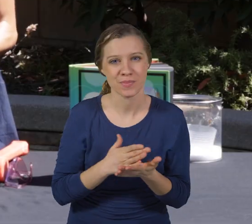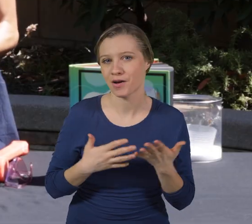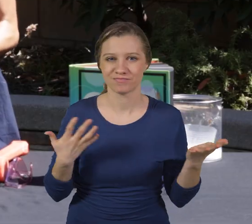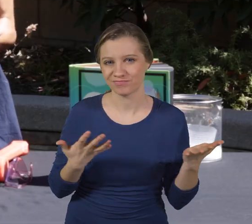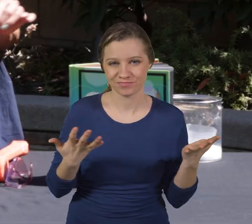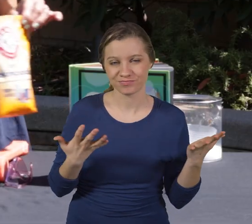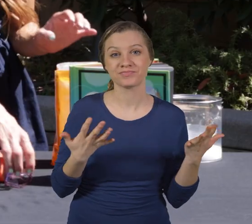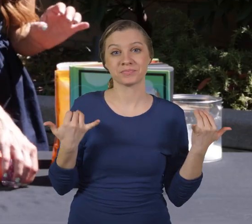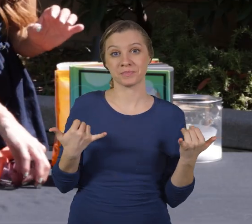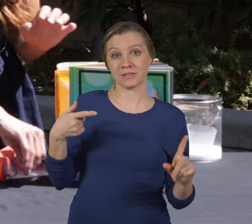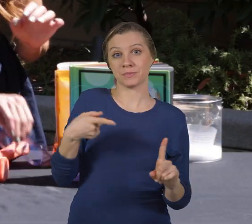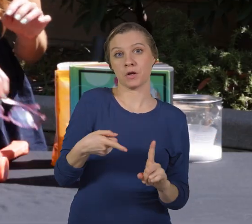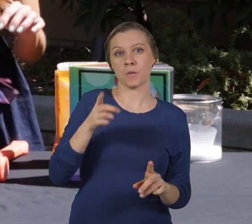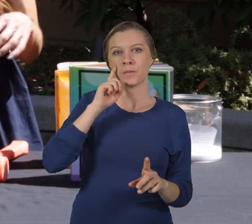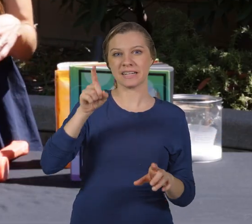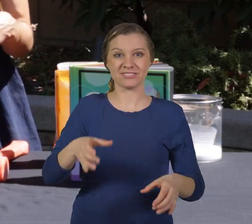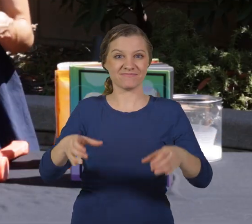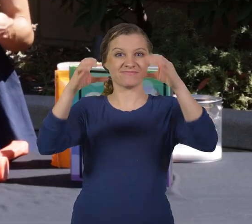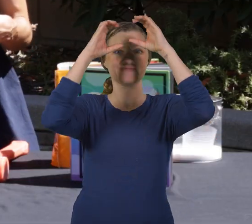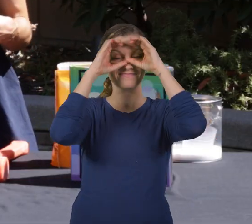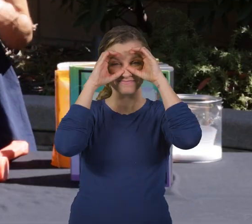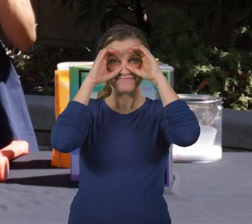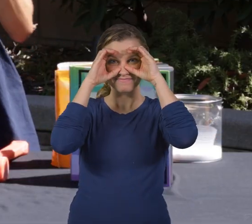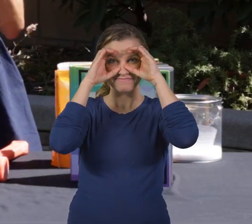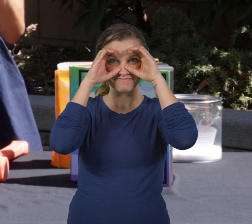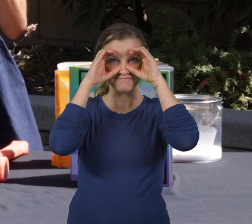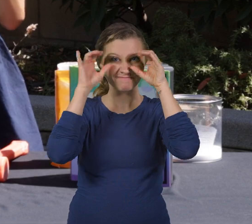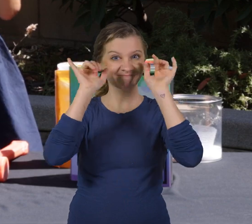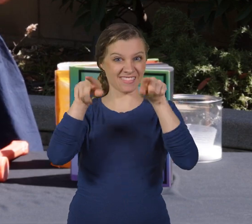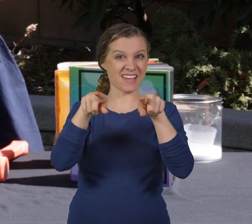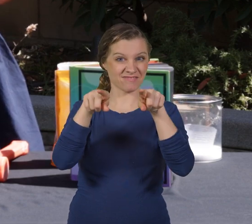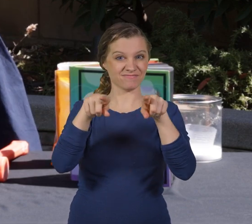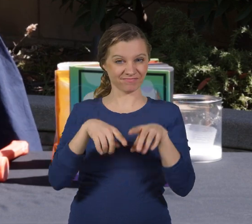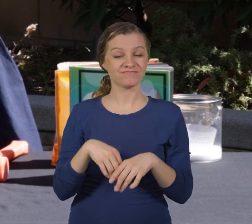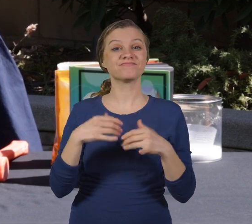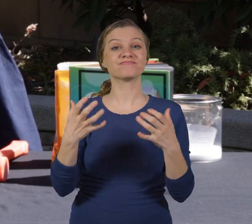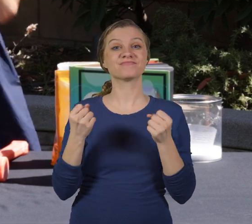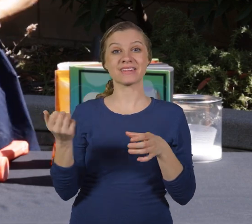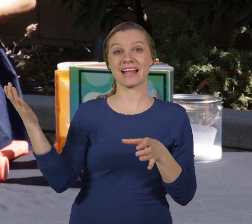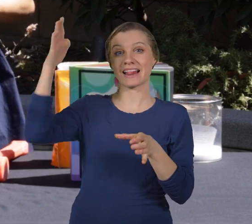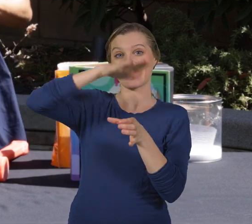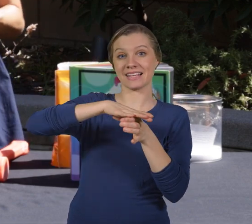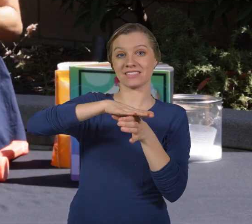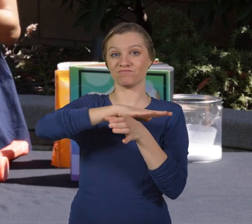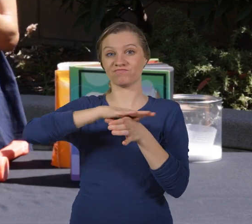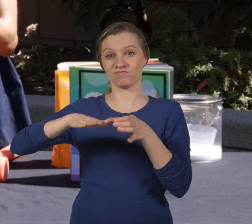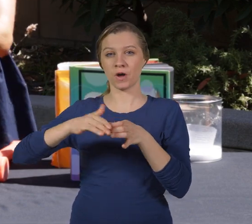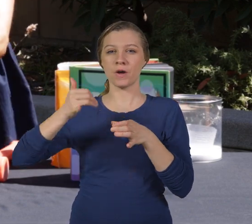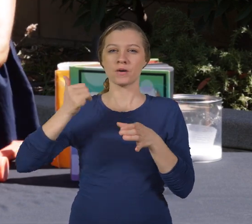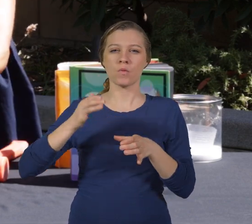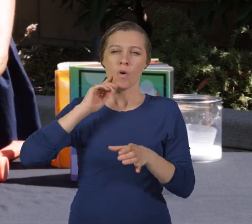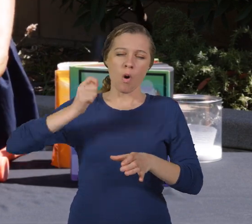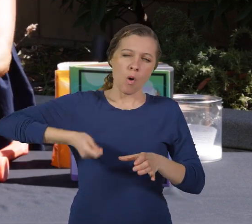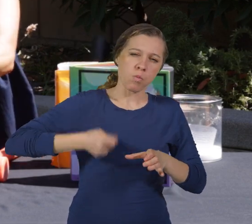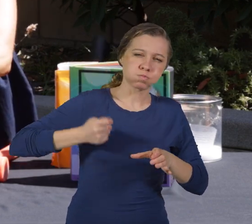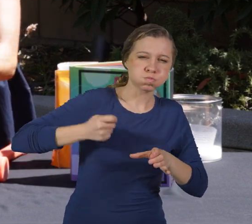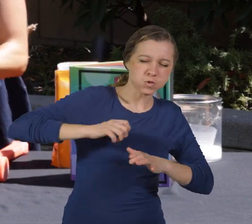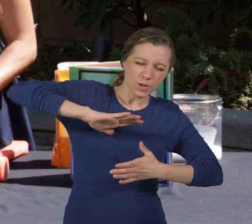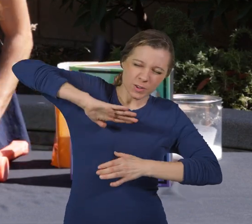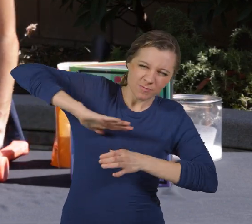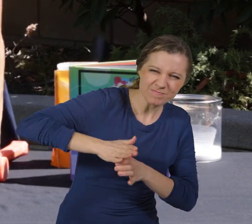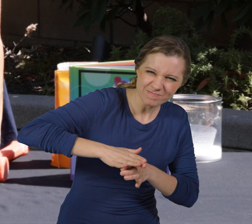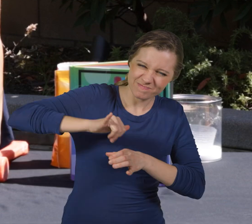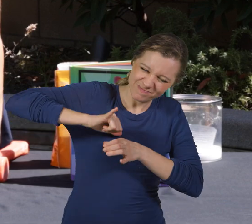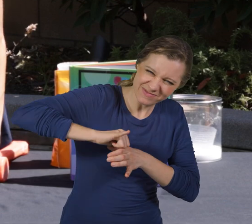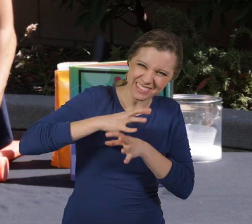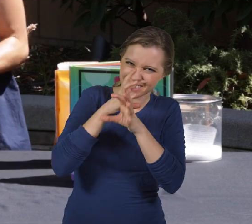Now for the exciting part. It's at this point where you need to put on your safety goggles like this. Now get your lid and we are going to hammer